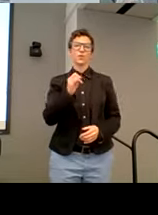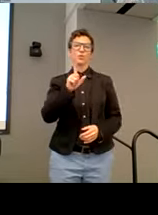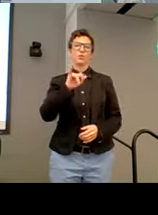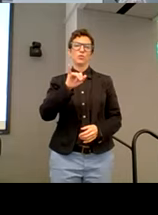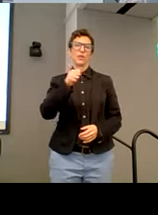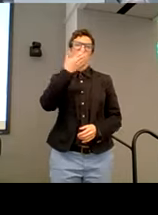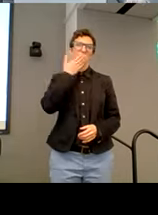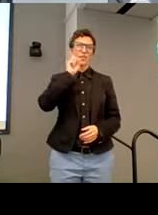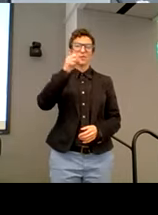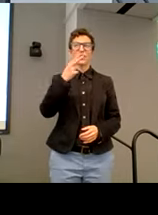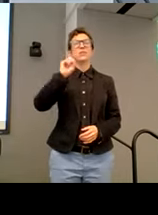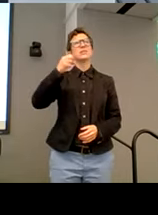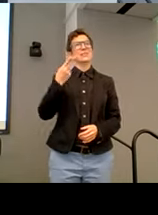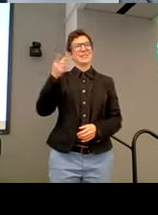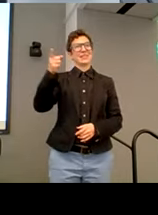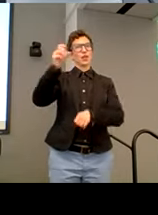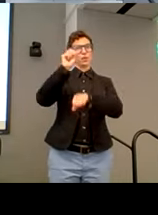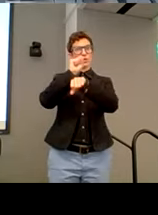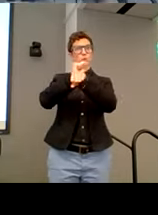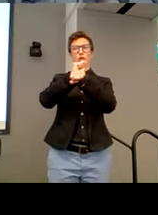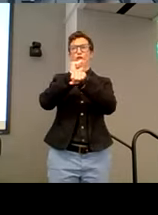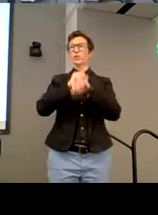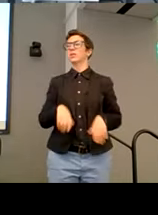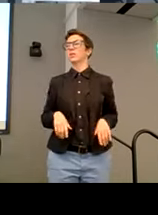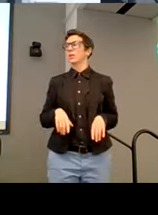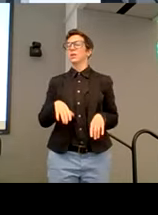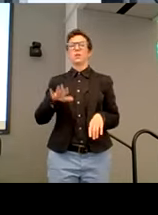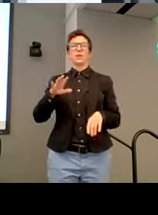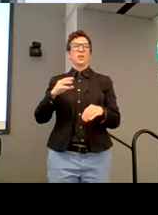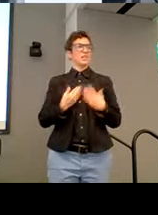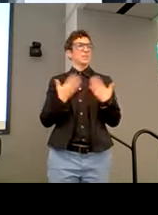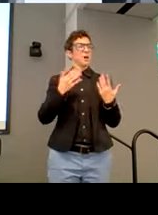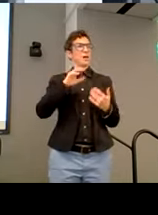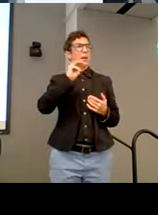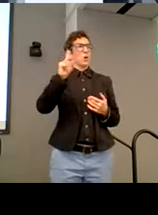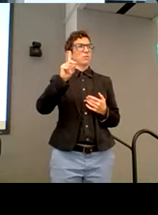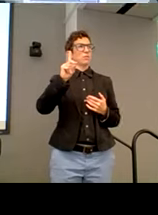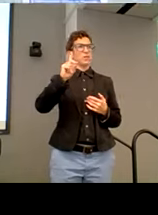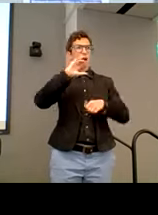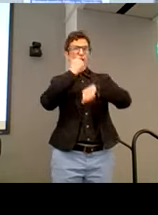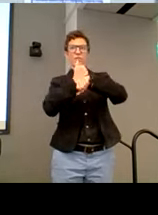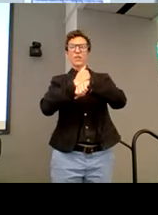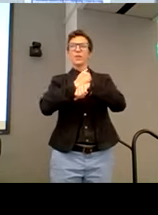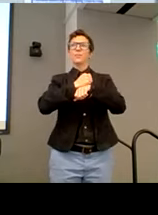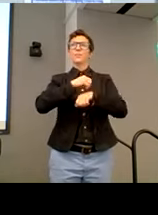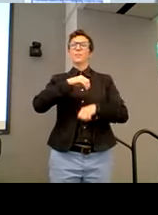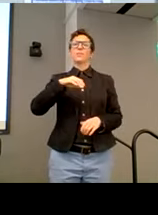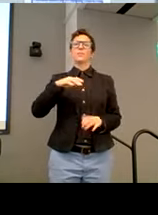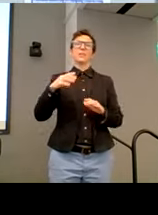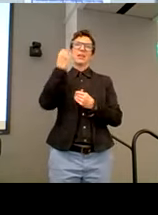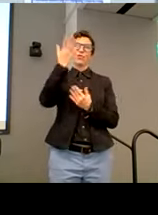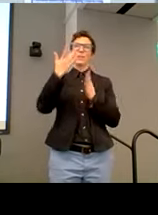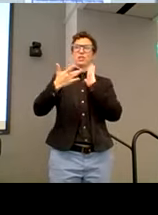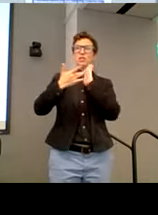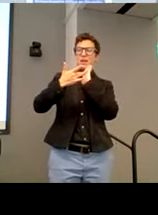Sarah, um, Sarah's work, uh, inspired the creation of M.O.D.'s information technology and assisted technology